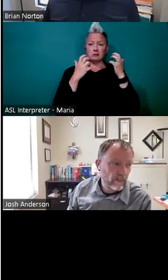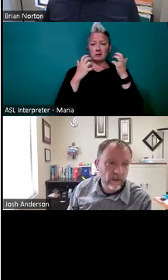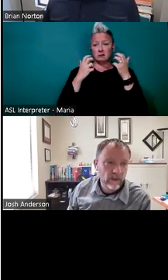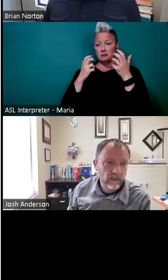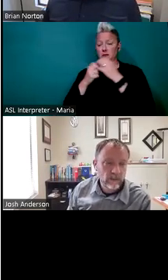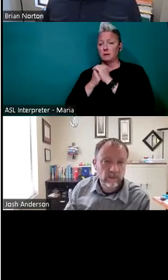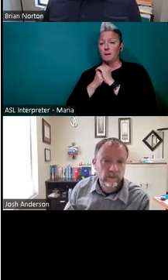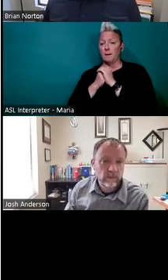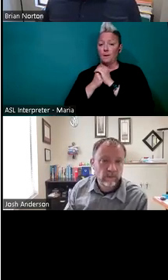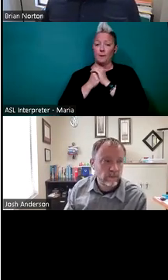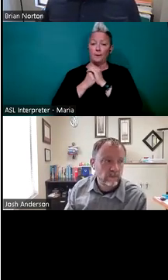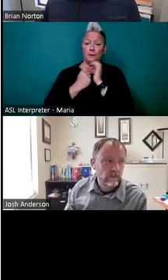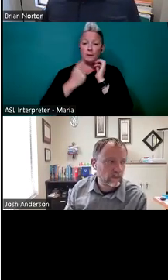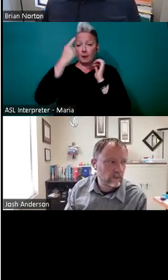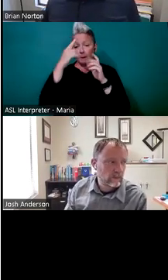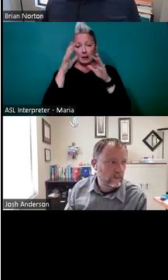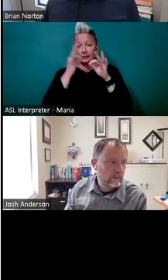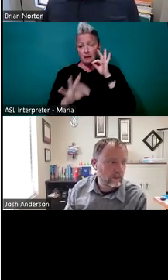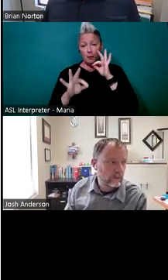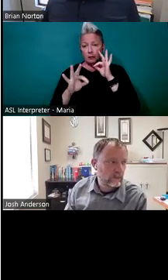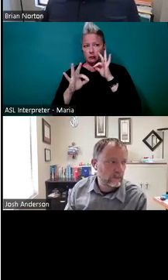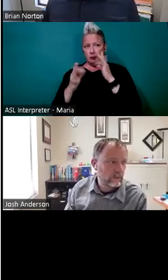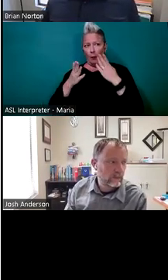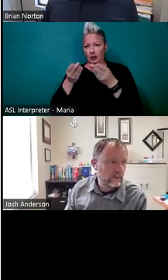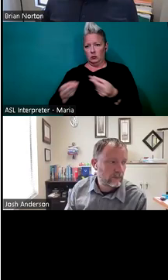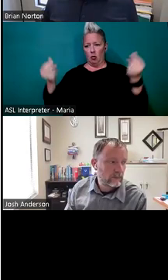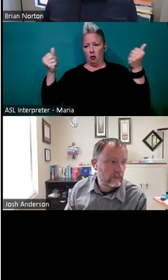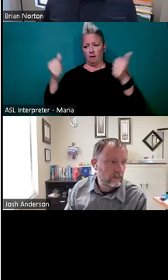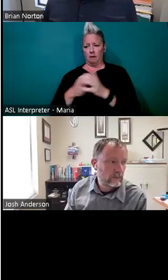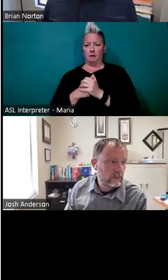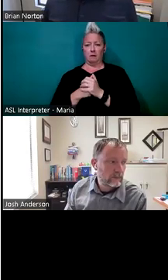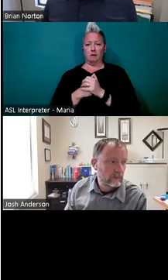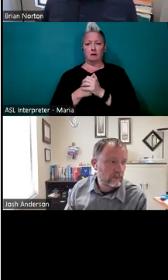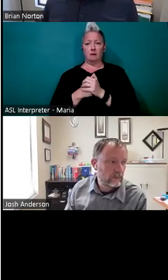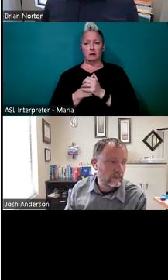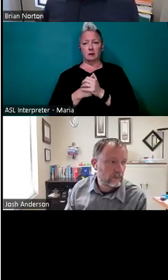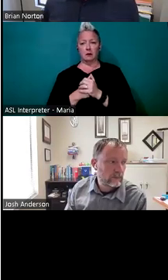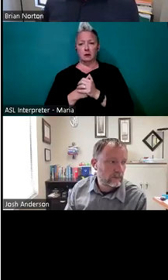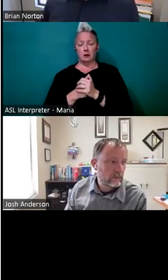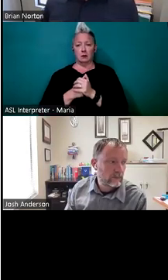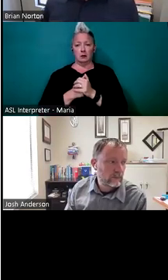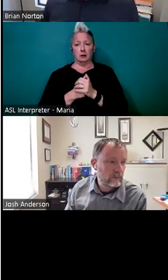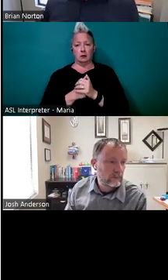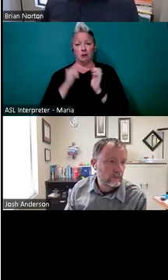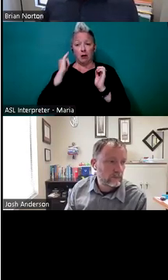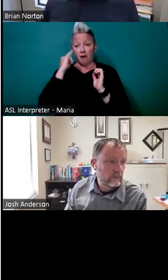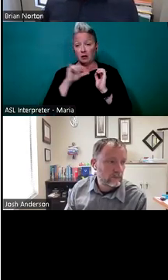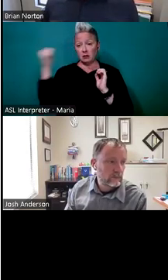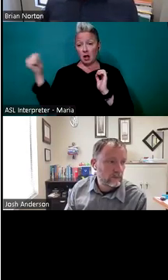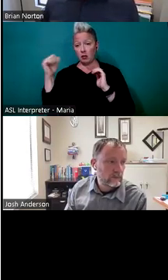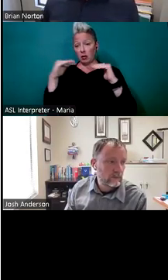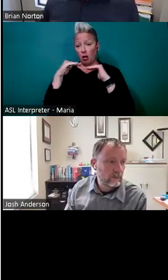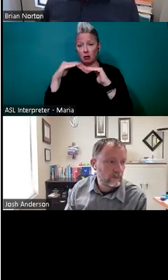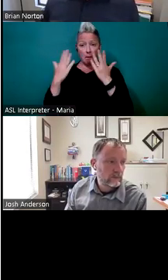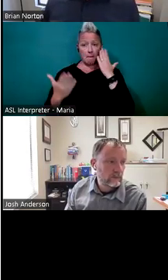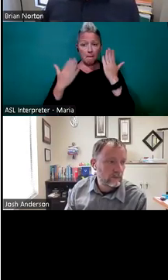if you think about implementing simple solutions, it doesn't always have to be, you know, uh, if, if there's another coworker, maybe there's a way to be able